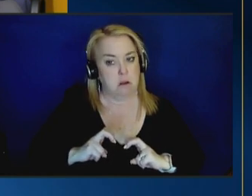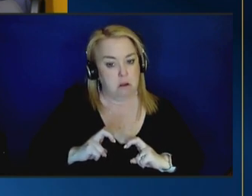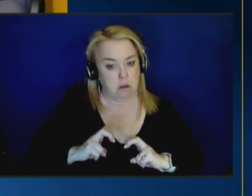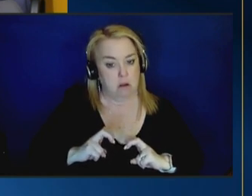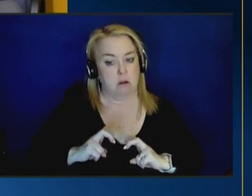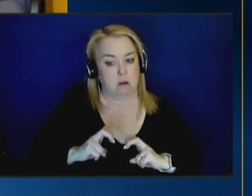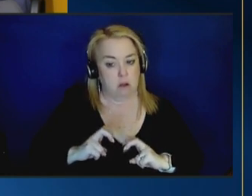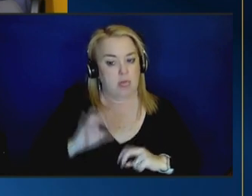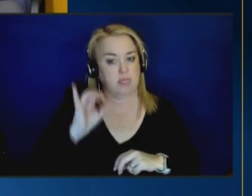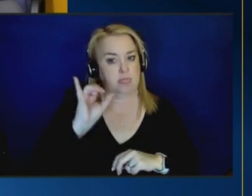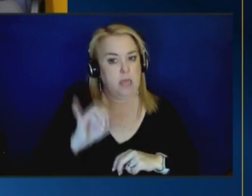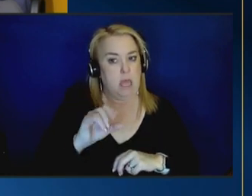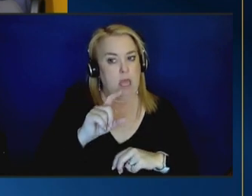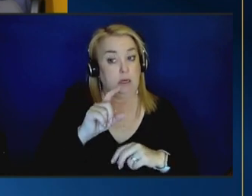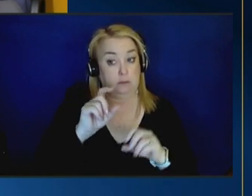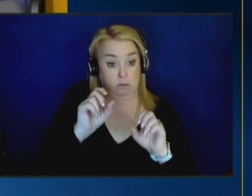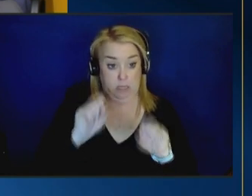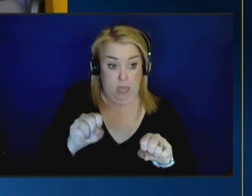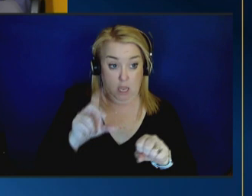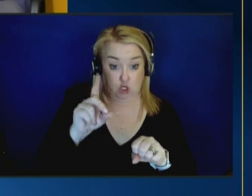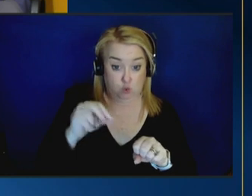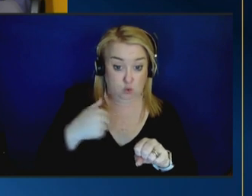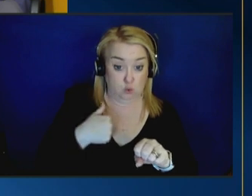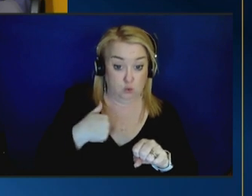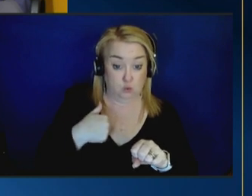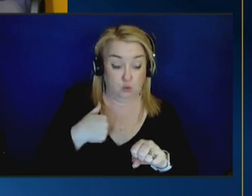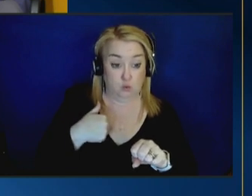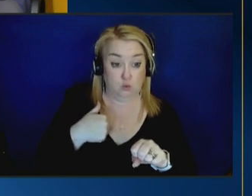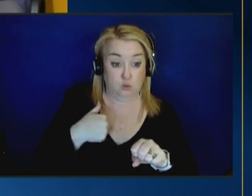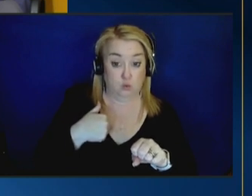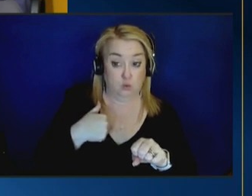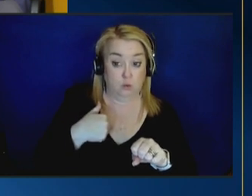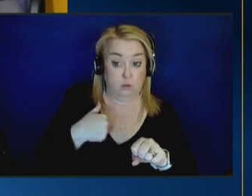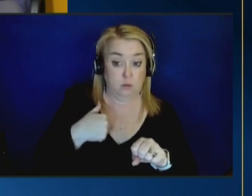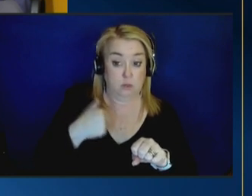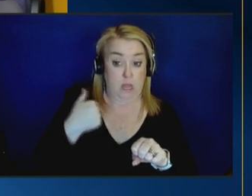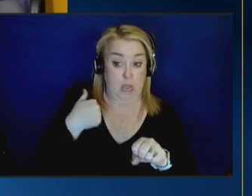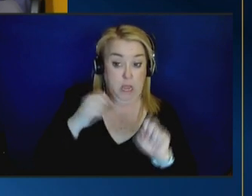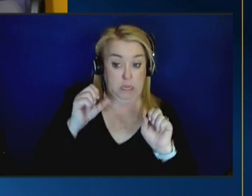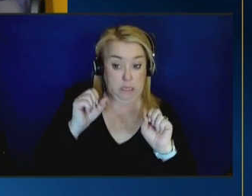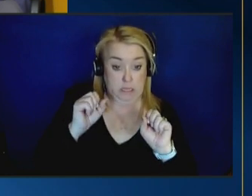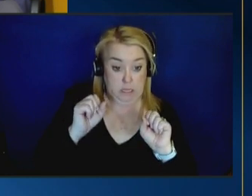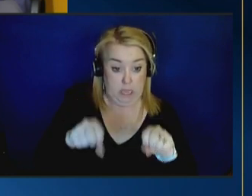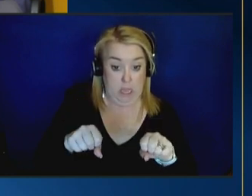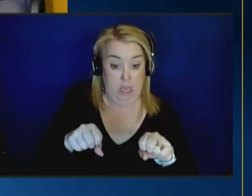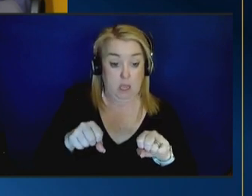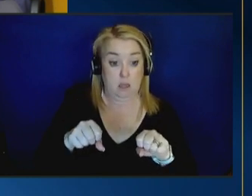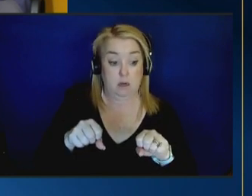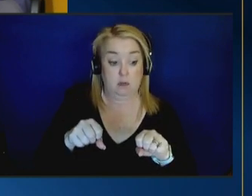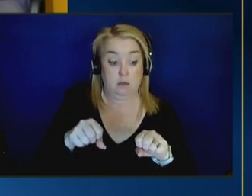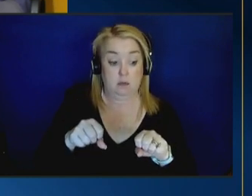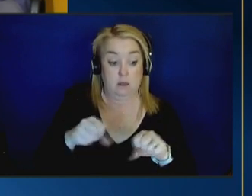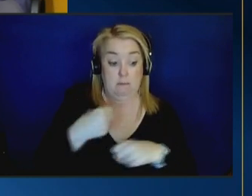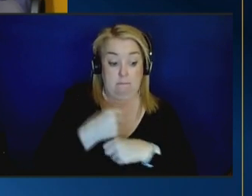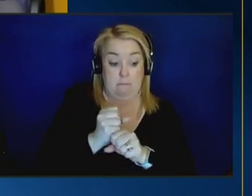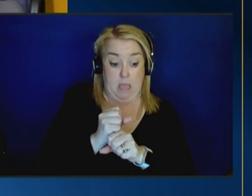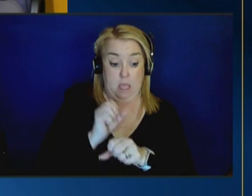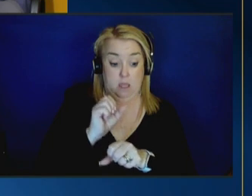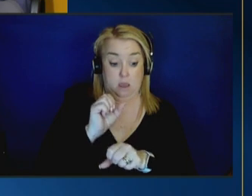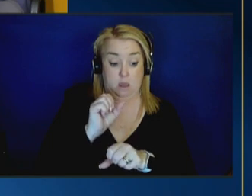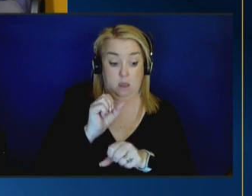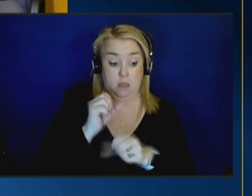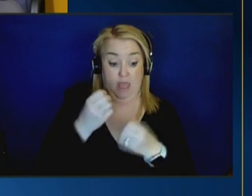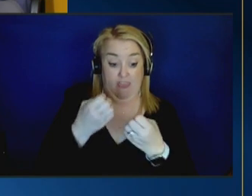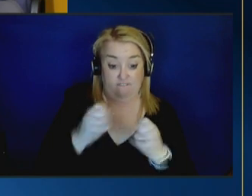that something we can do an effort that we can make before bringing that child into foster care that we never thought about